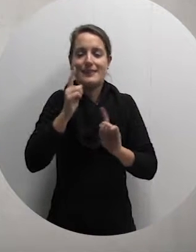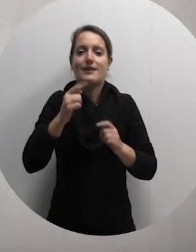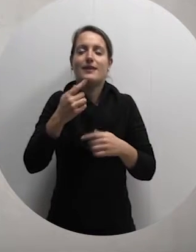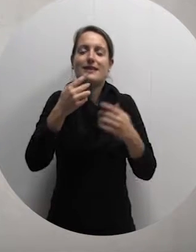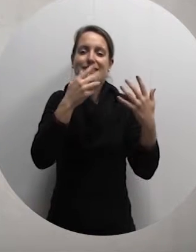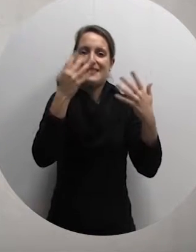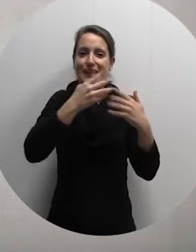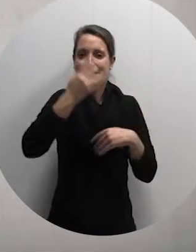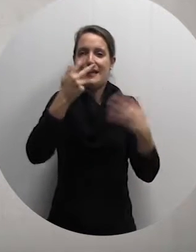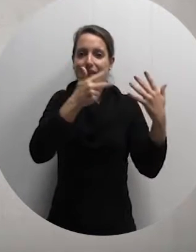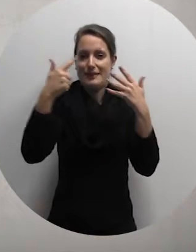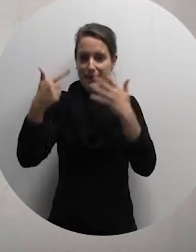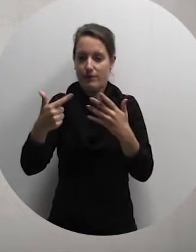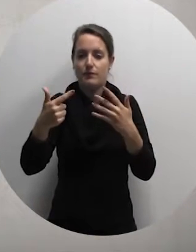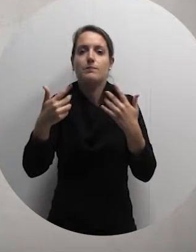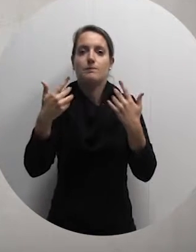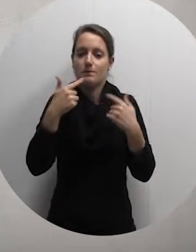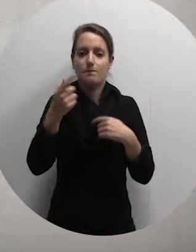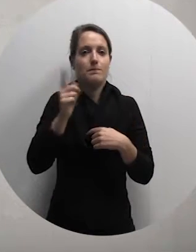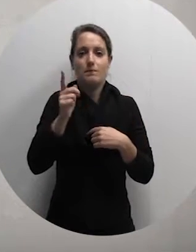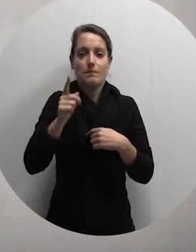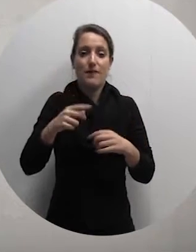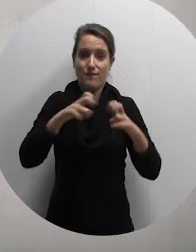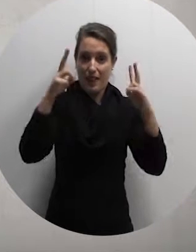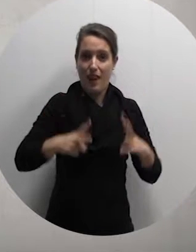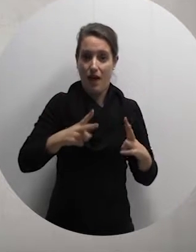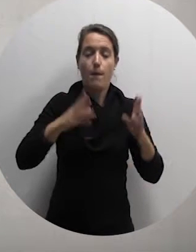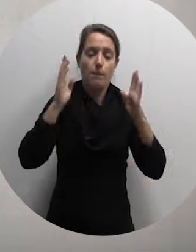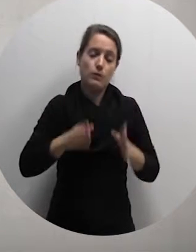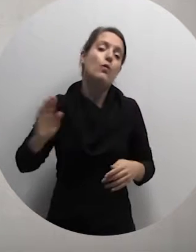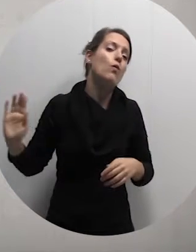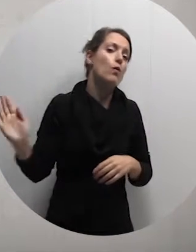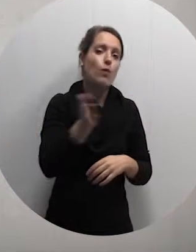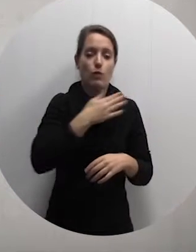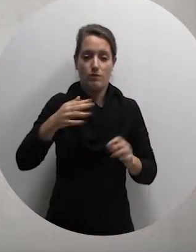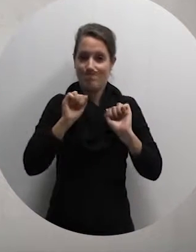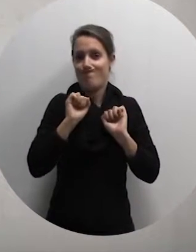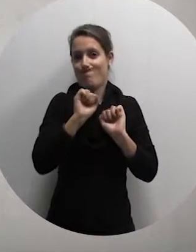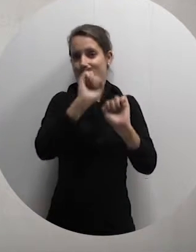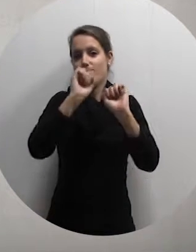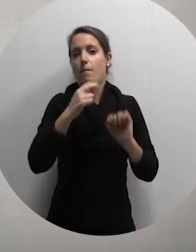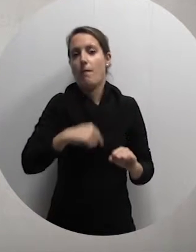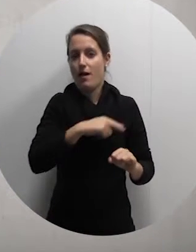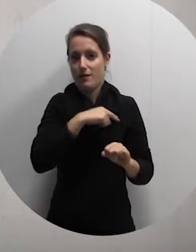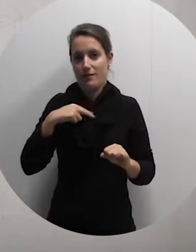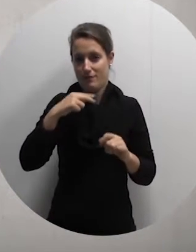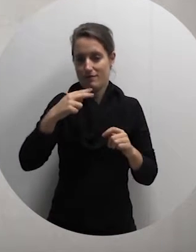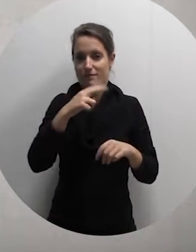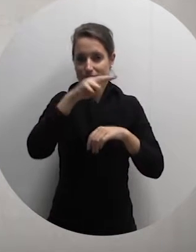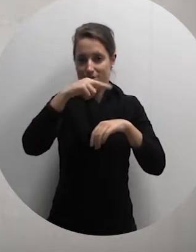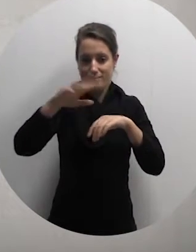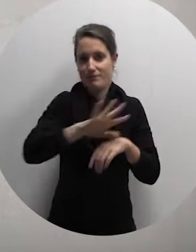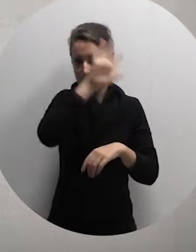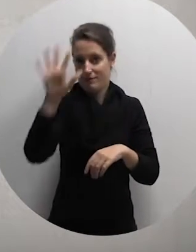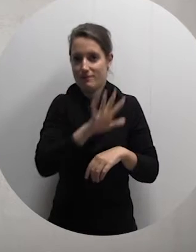the villa with all of its belongings to the Republic of Malta. Villa Francia was to retain its name. On the